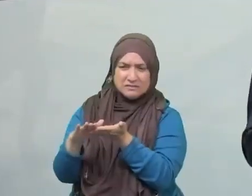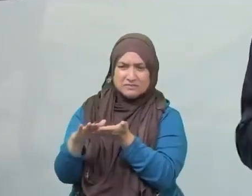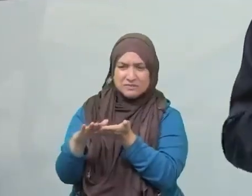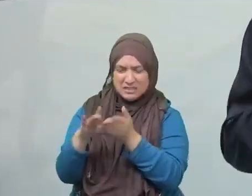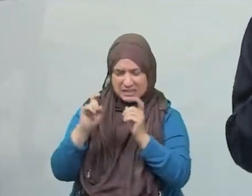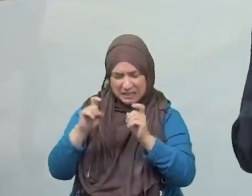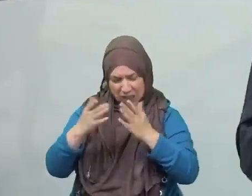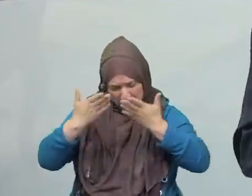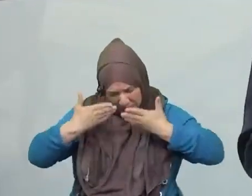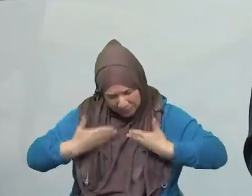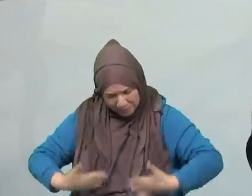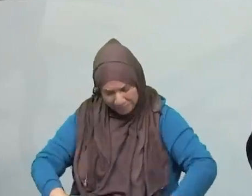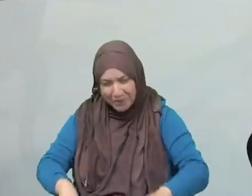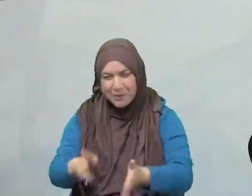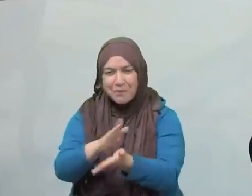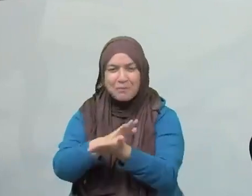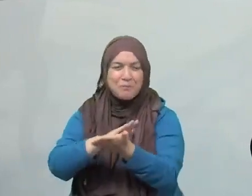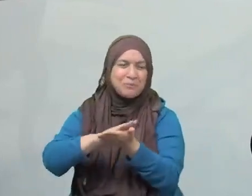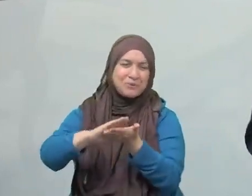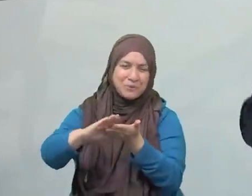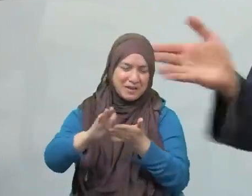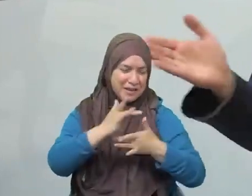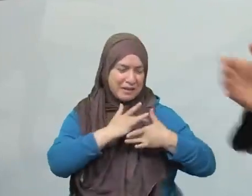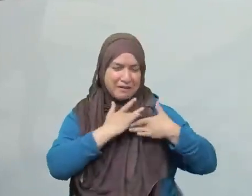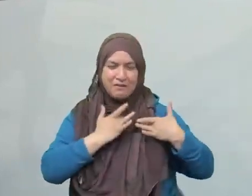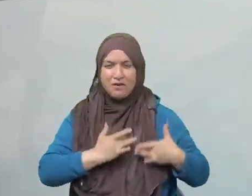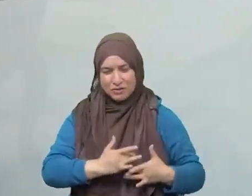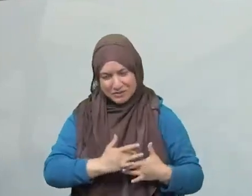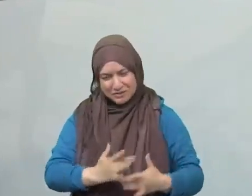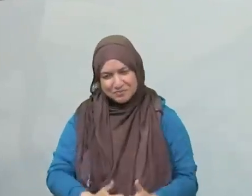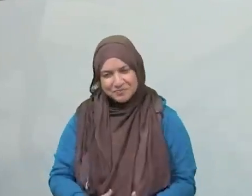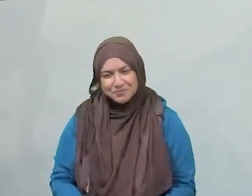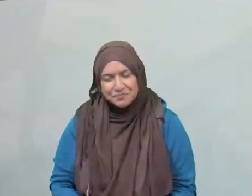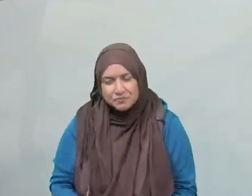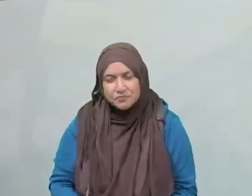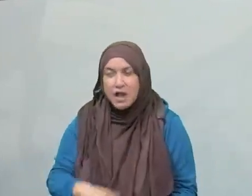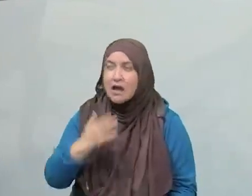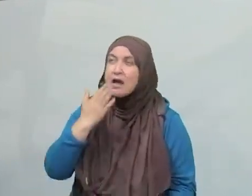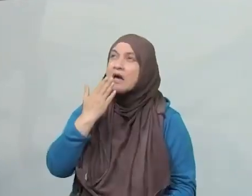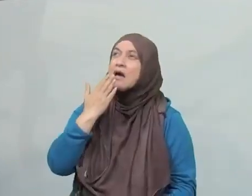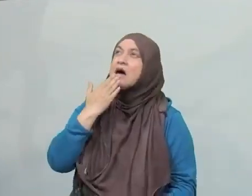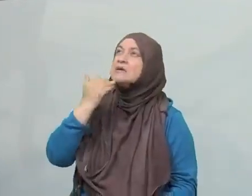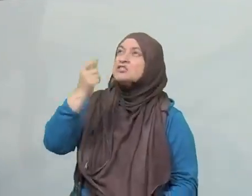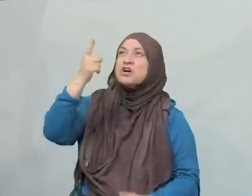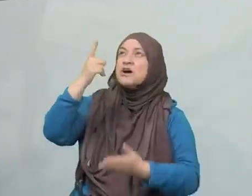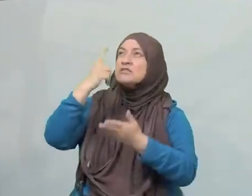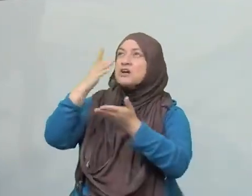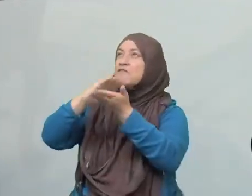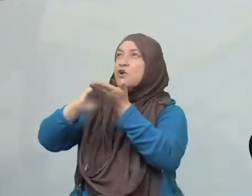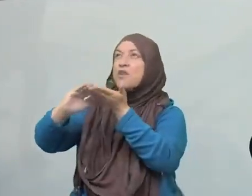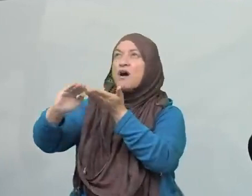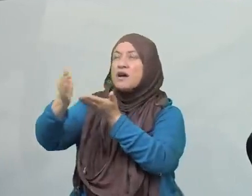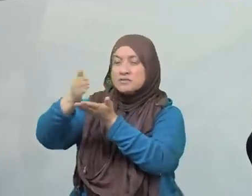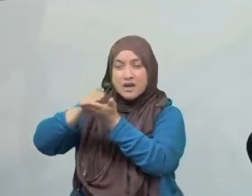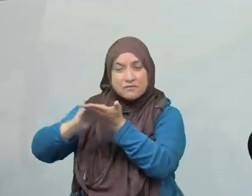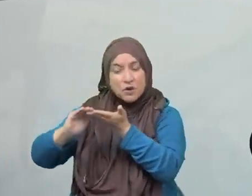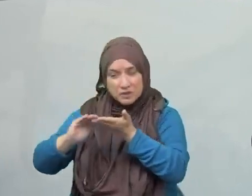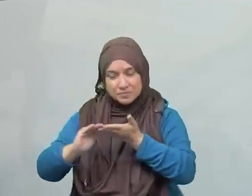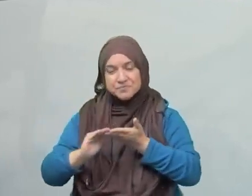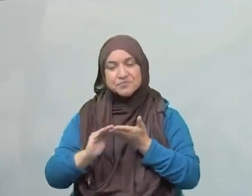prioritized istighfar over tasbih. But they never neglected tasbih. Where does that leave us in Ramadan?